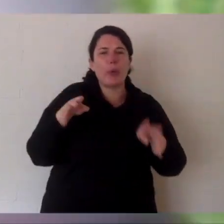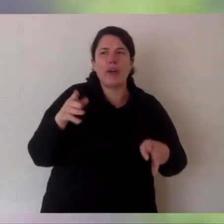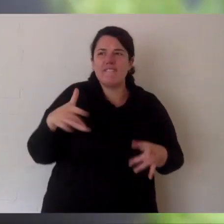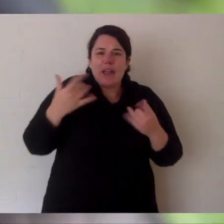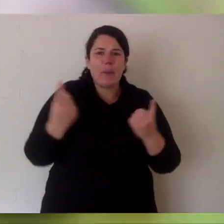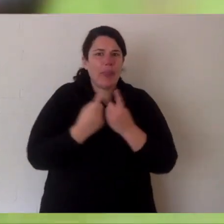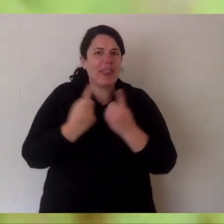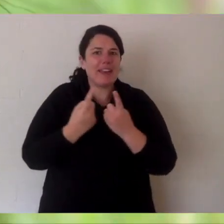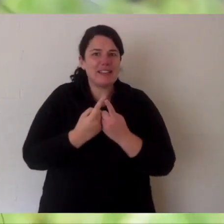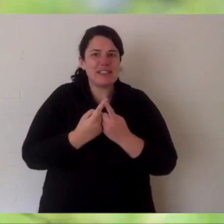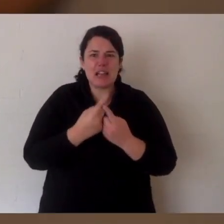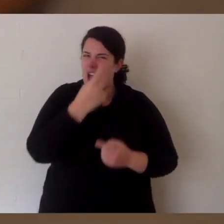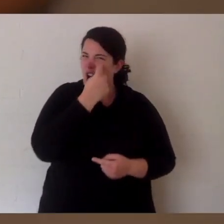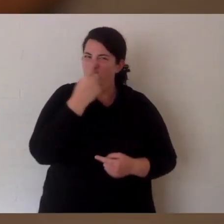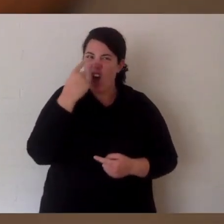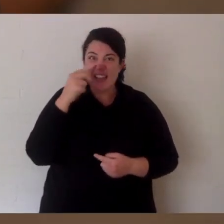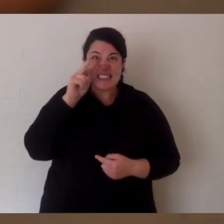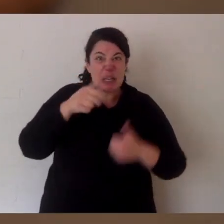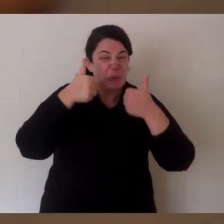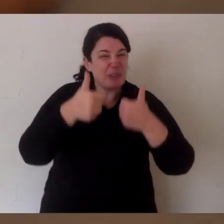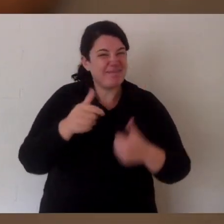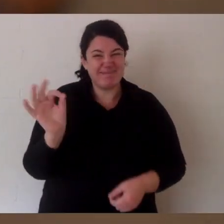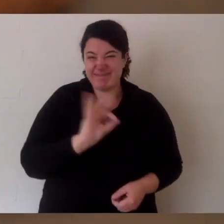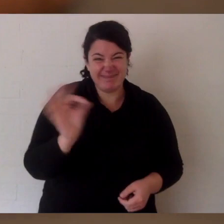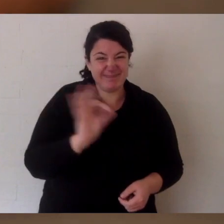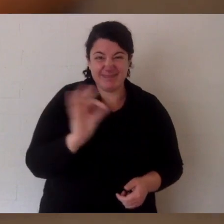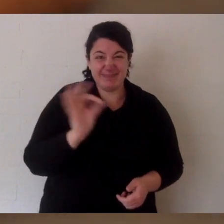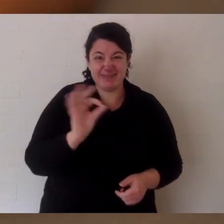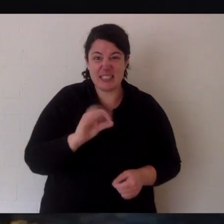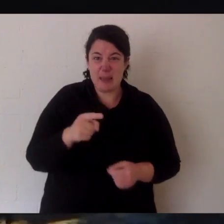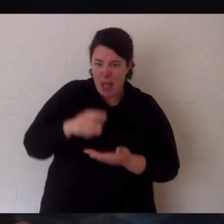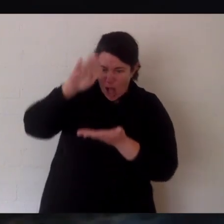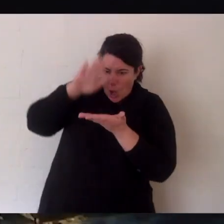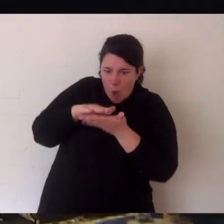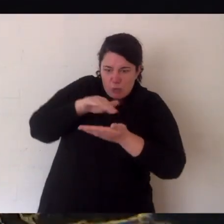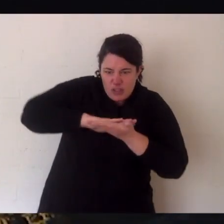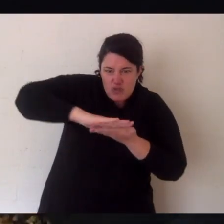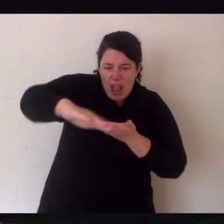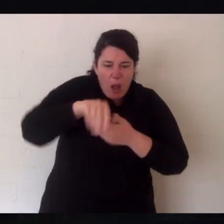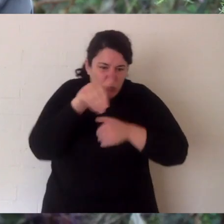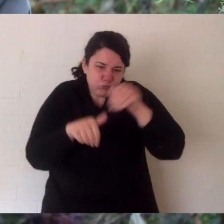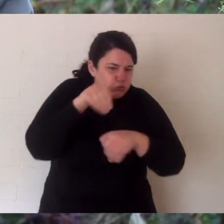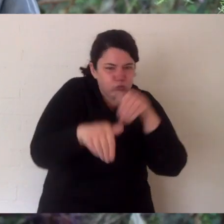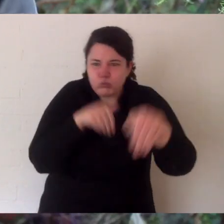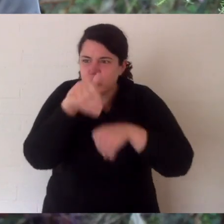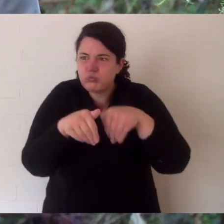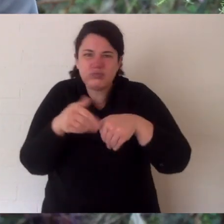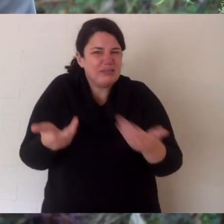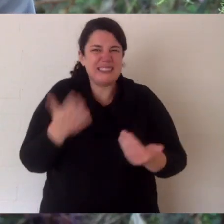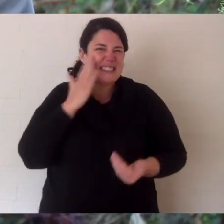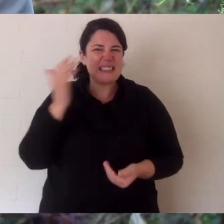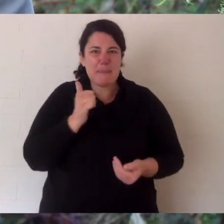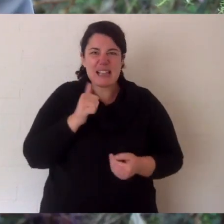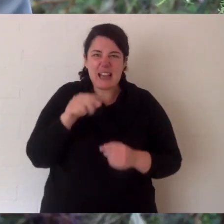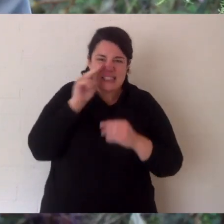other devils. They use those whiskers to stay in touch. We come back their eyes are quite small. Their eyesight isn't great but when you